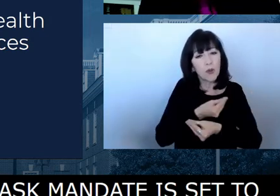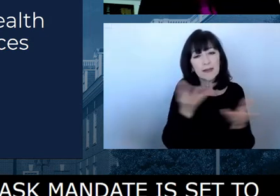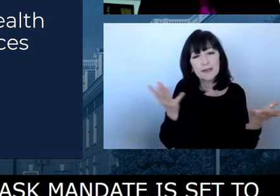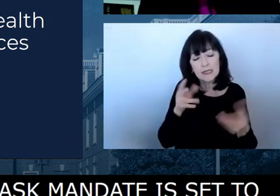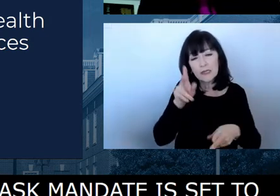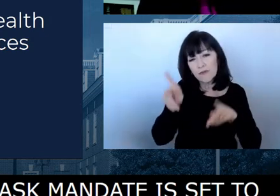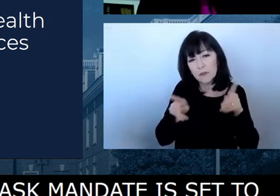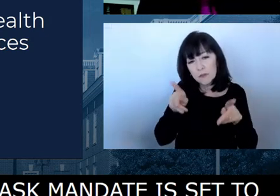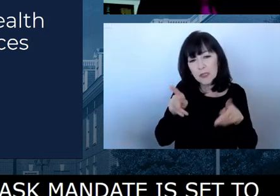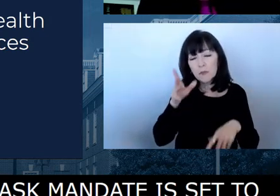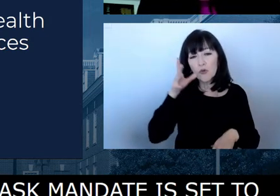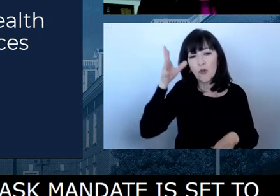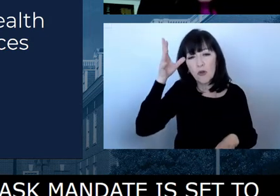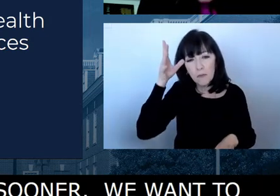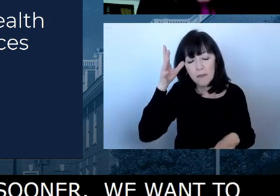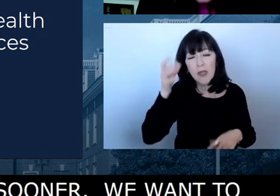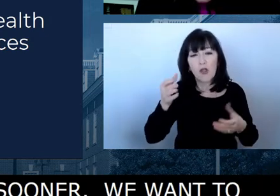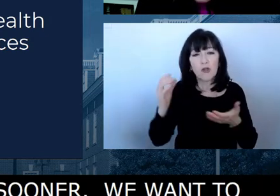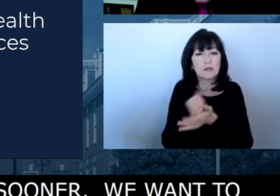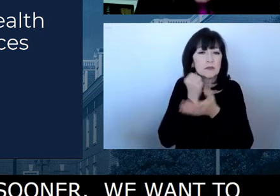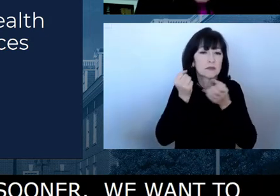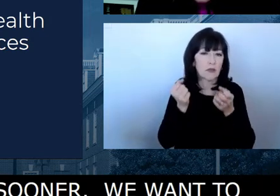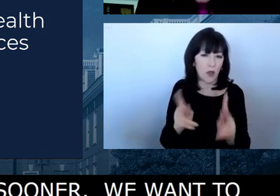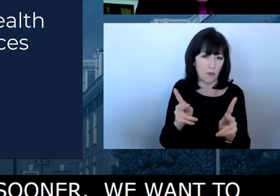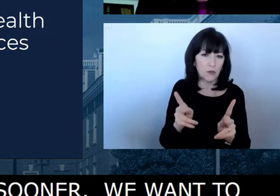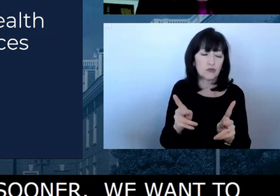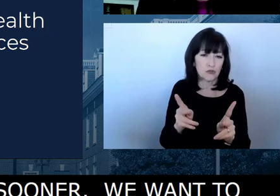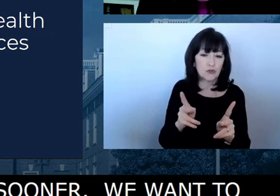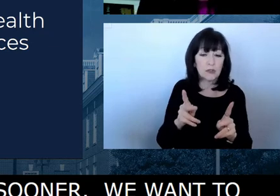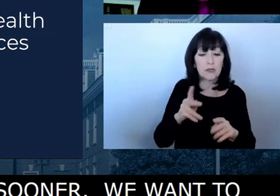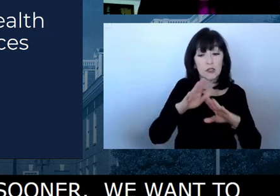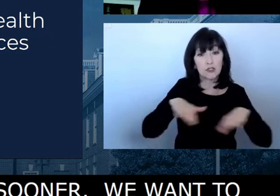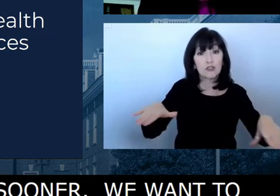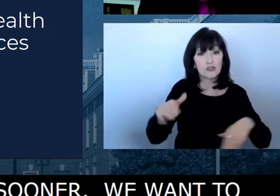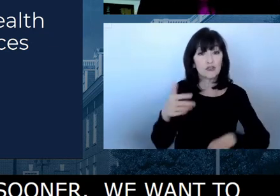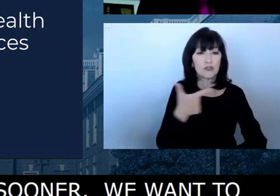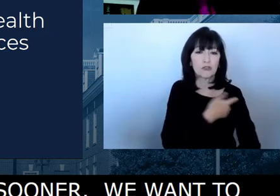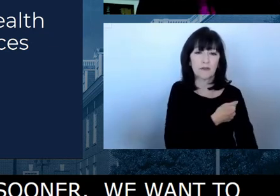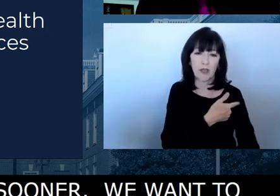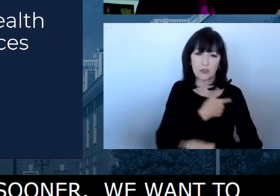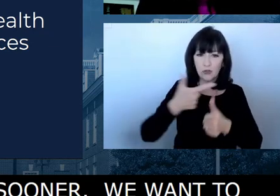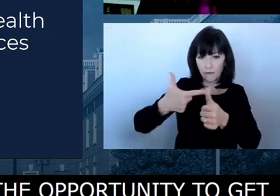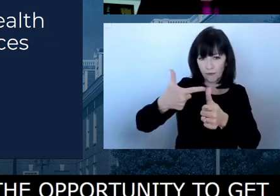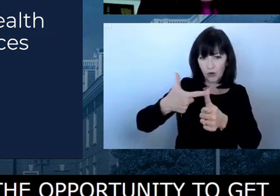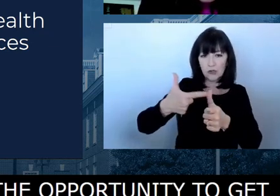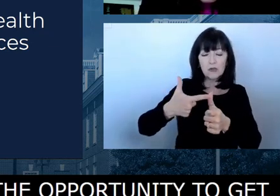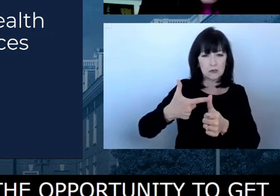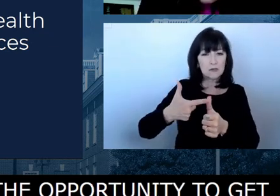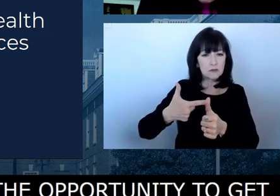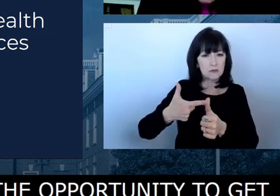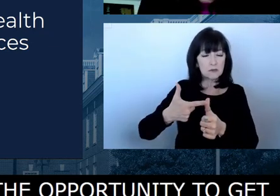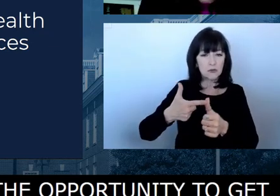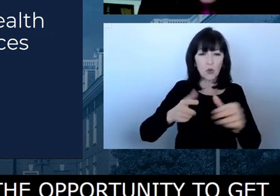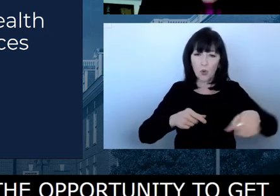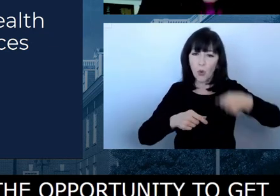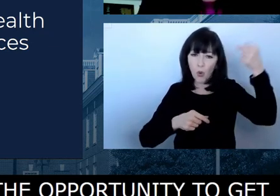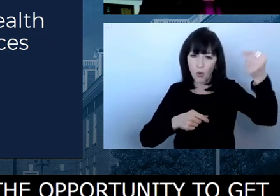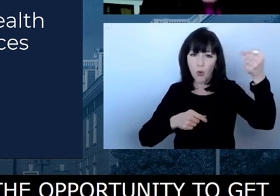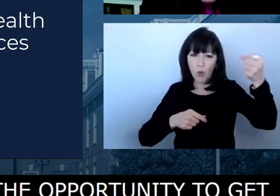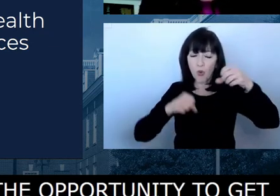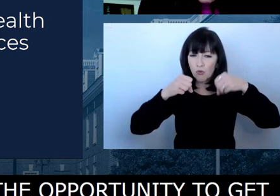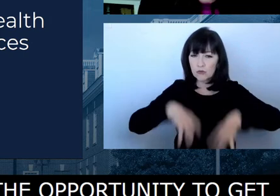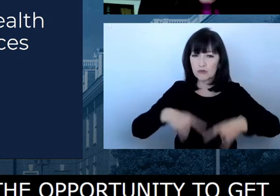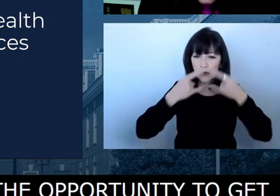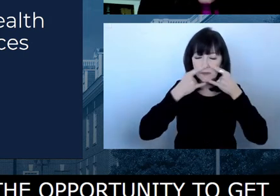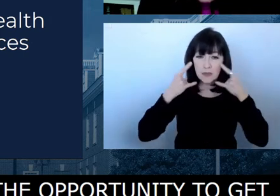vaccinated. And again, now with the end of the mask mandate approaching, maybe parents who were on the fence who